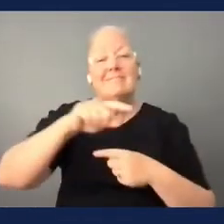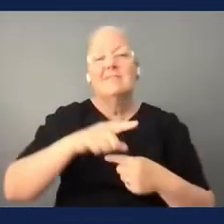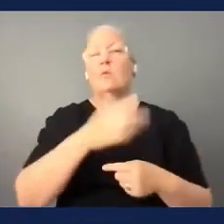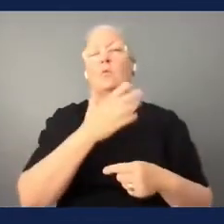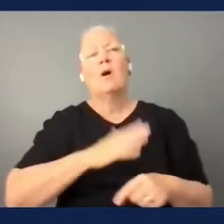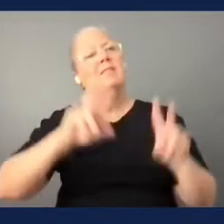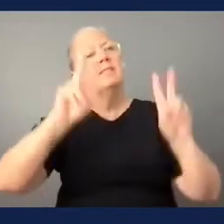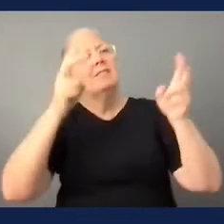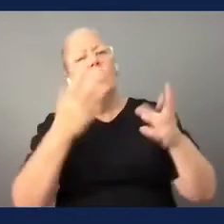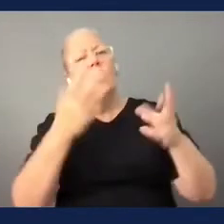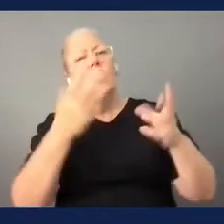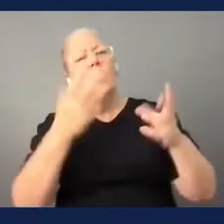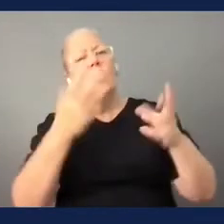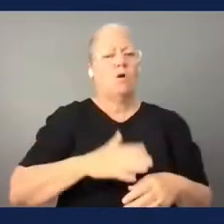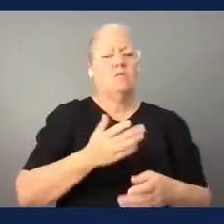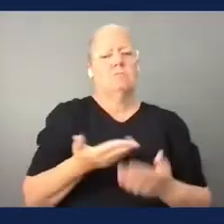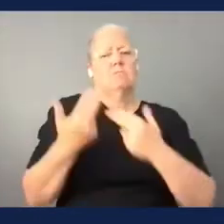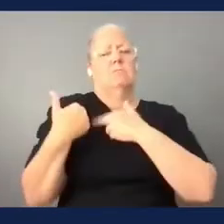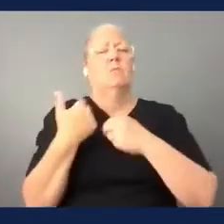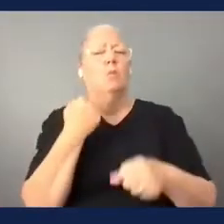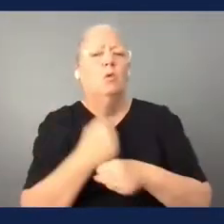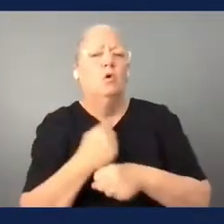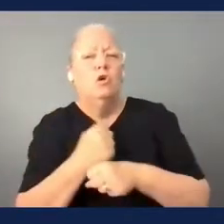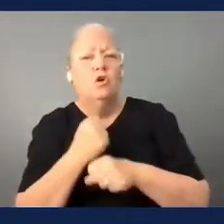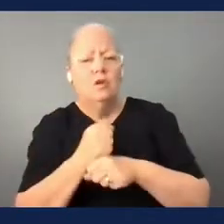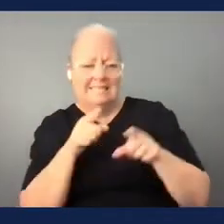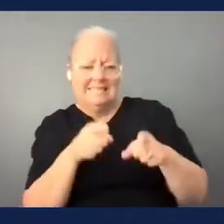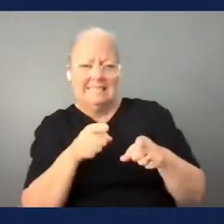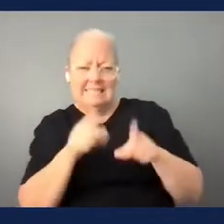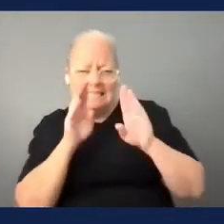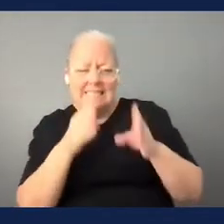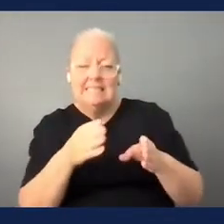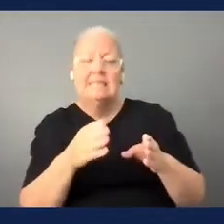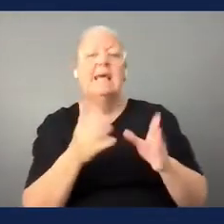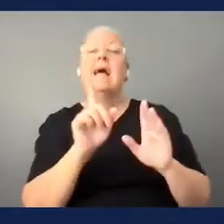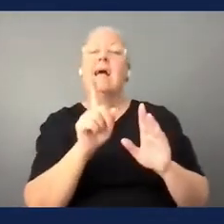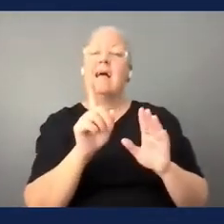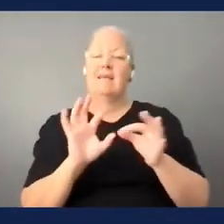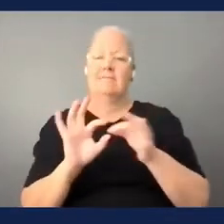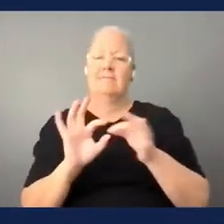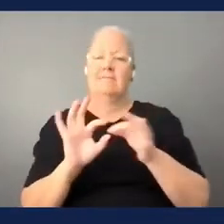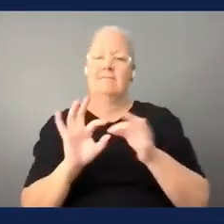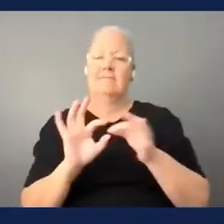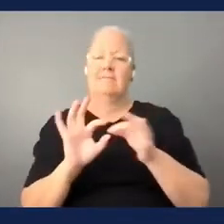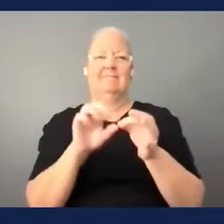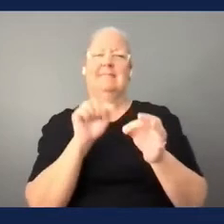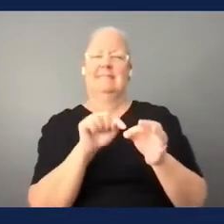so just the aim is just to stay connected and work together next slide please